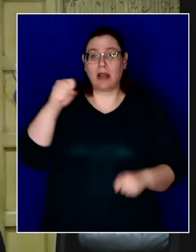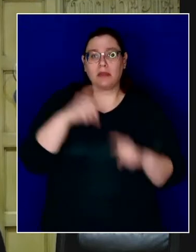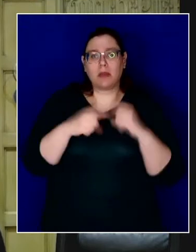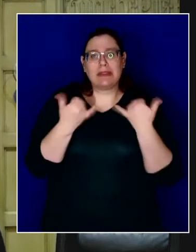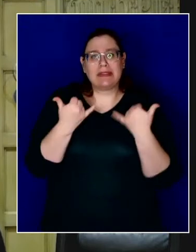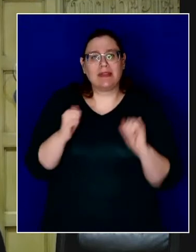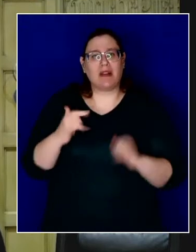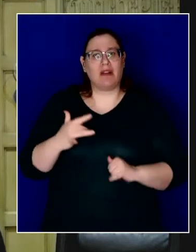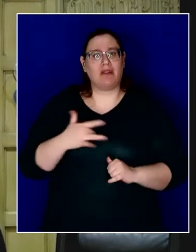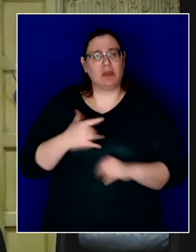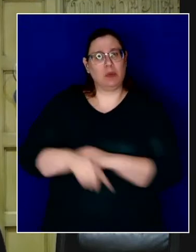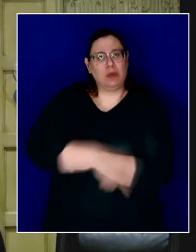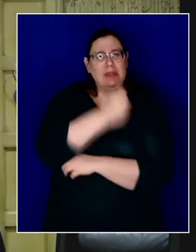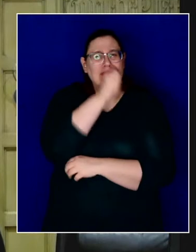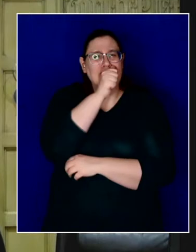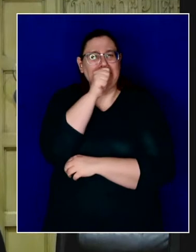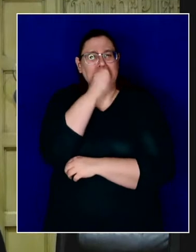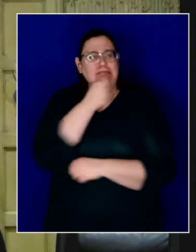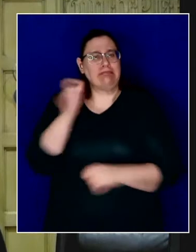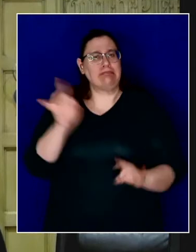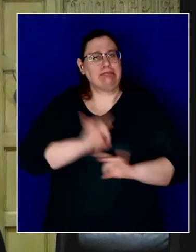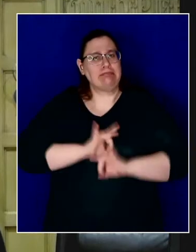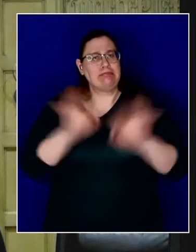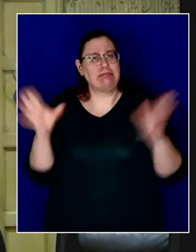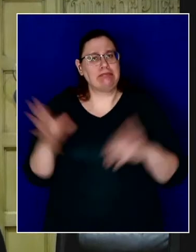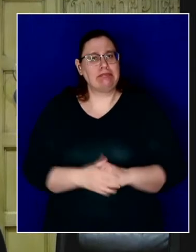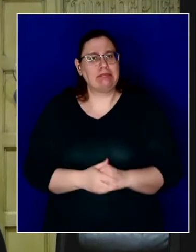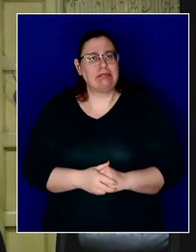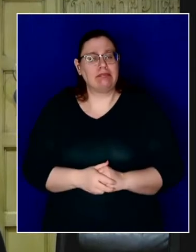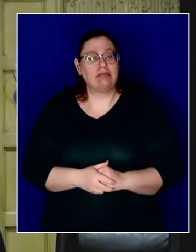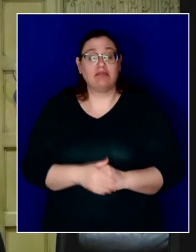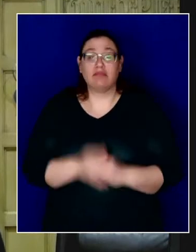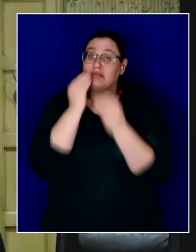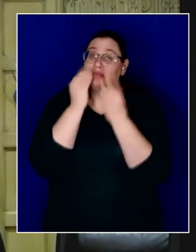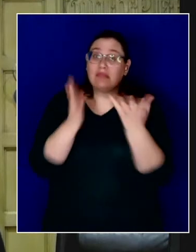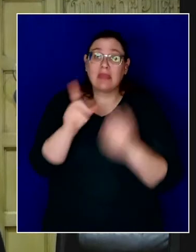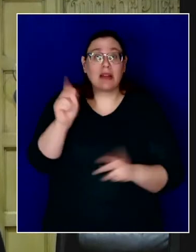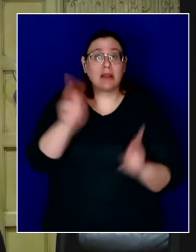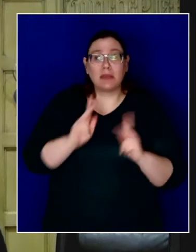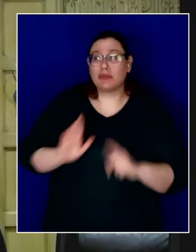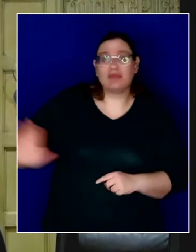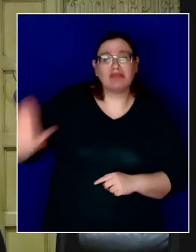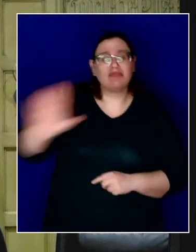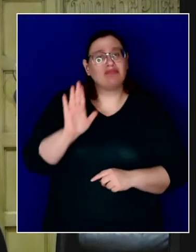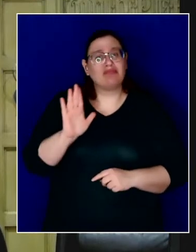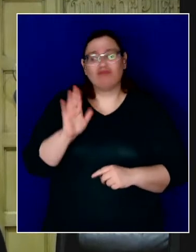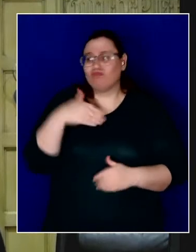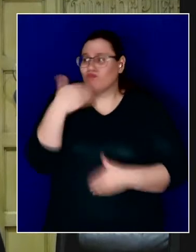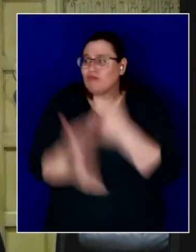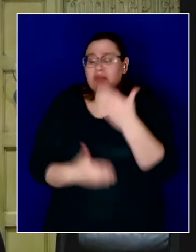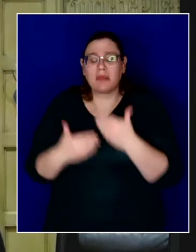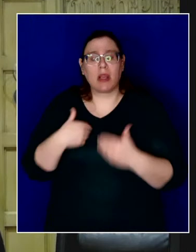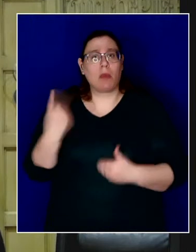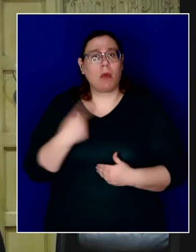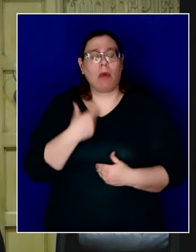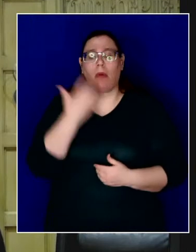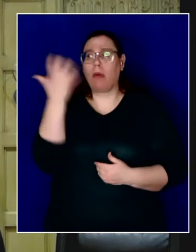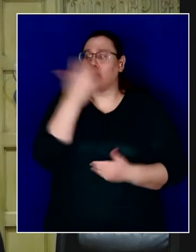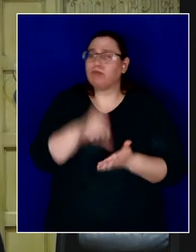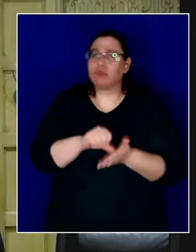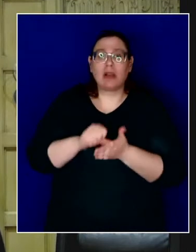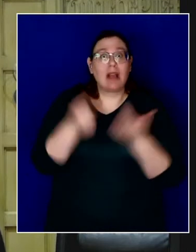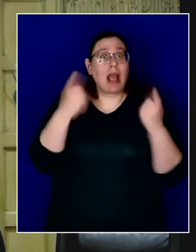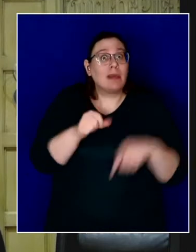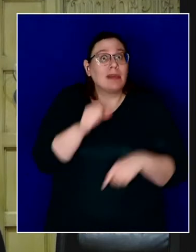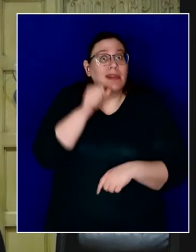of today. But I'm always blown away by Angelenos, surprised whether it was the neighbor that came by yesterday just